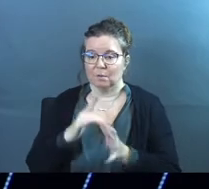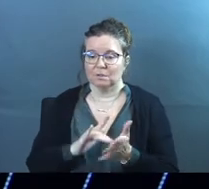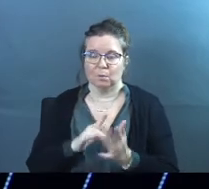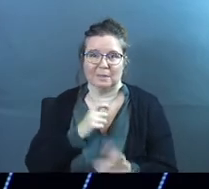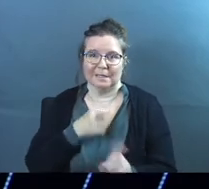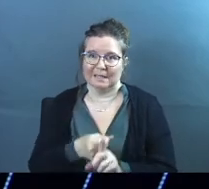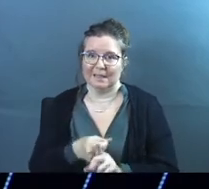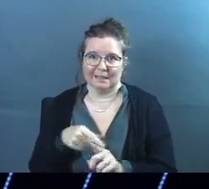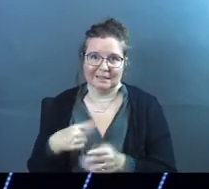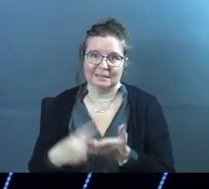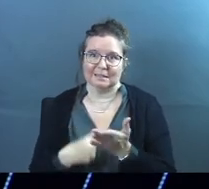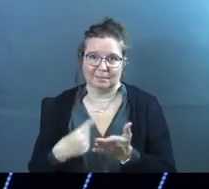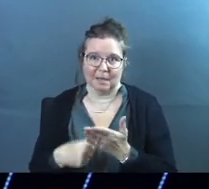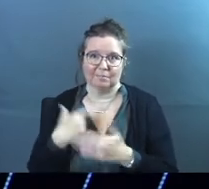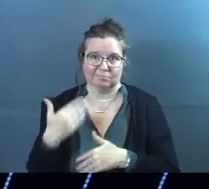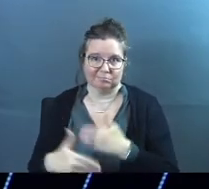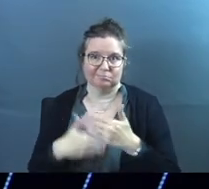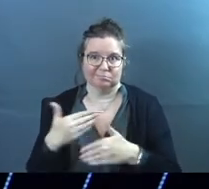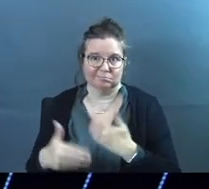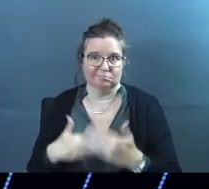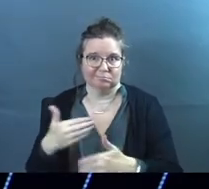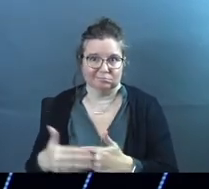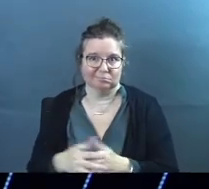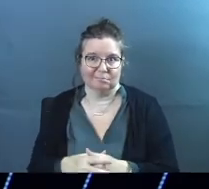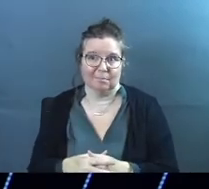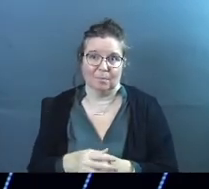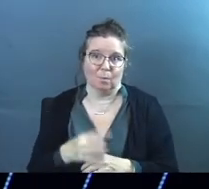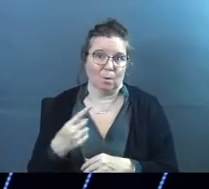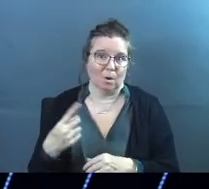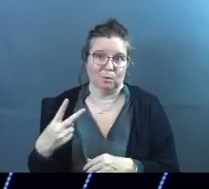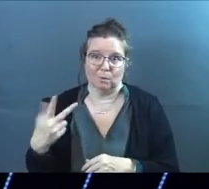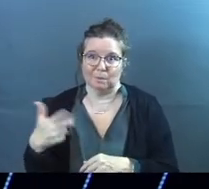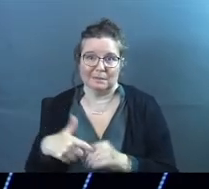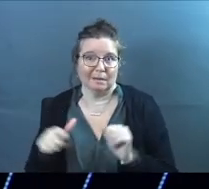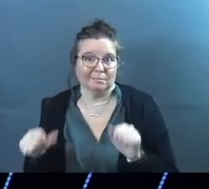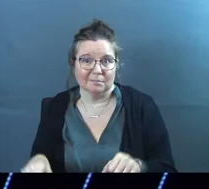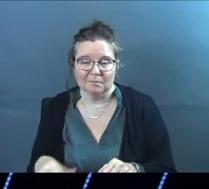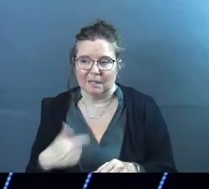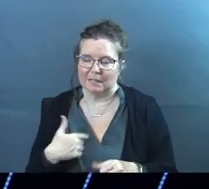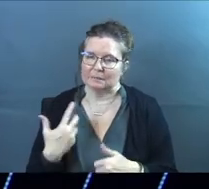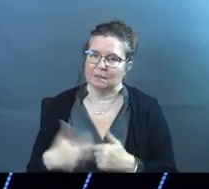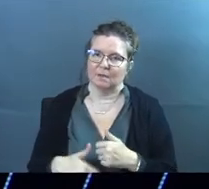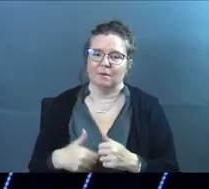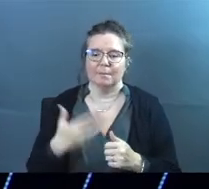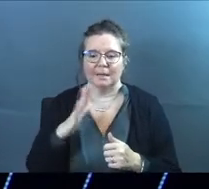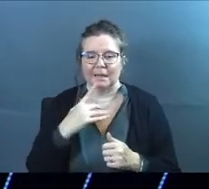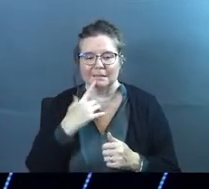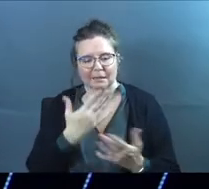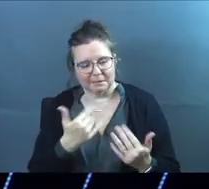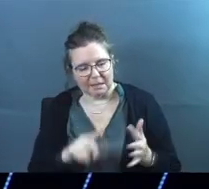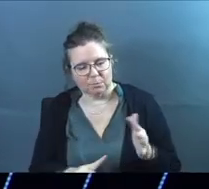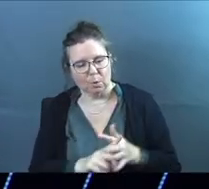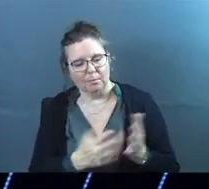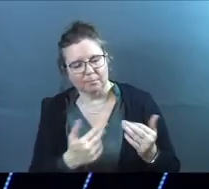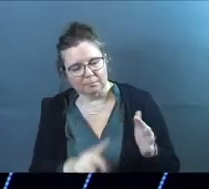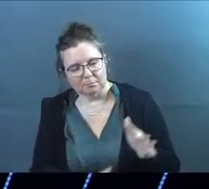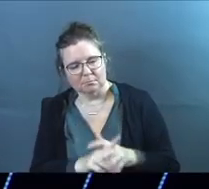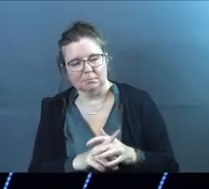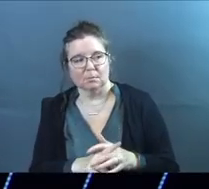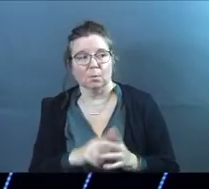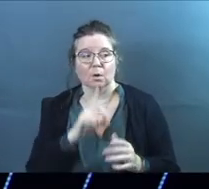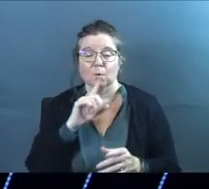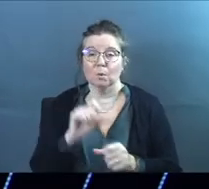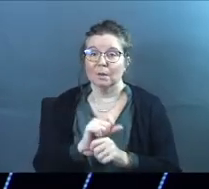we hit this place in our walk. Maybe more than once. And we're like, this is tough. And God's like, keep showing up, okay? Because what